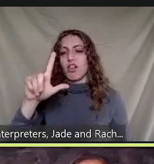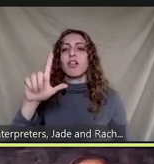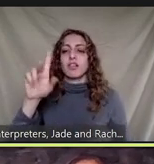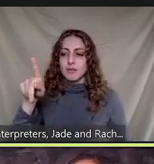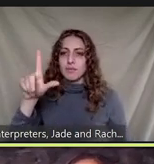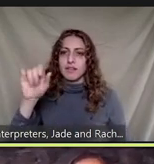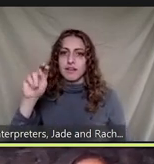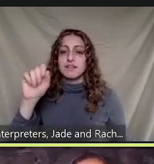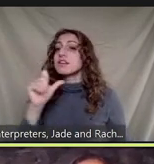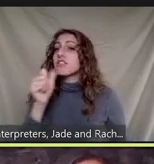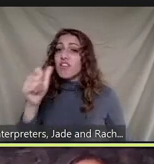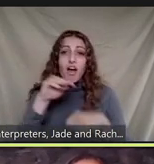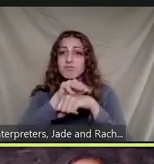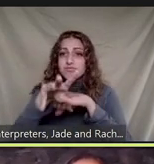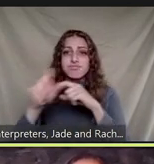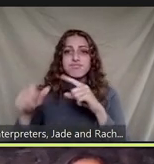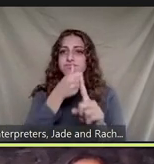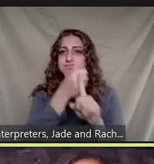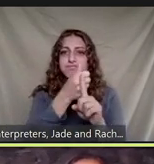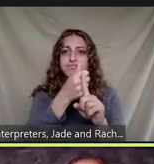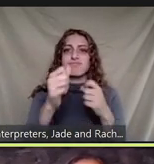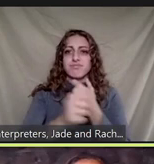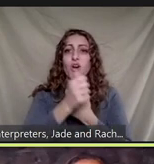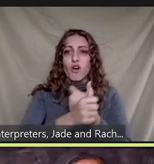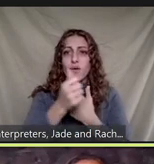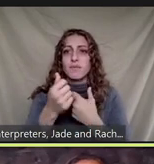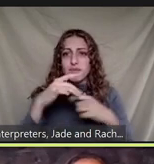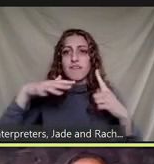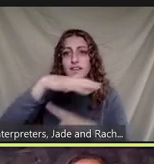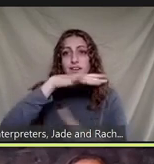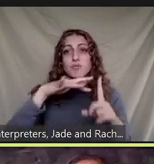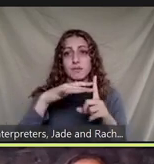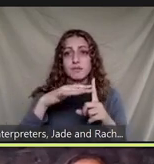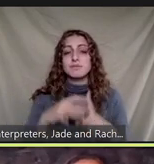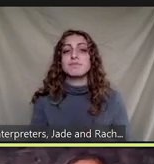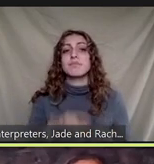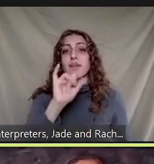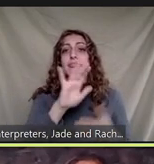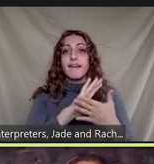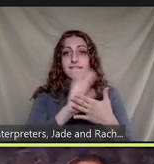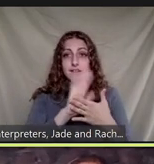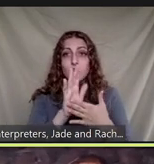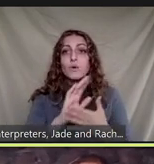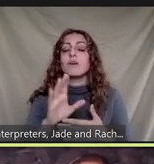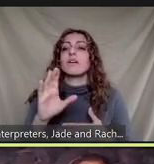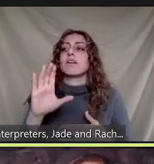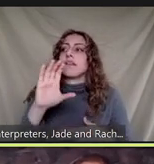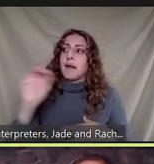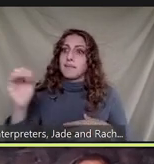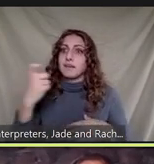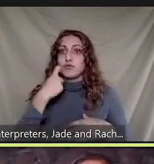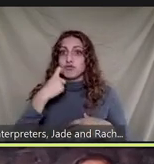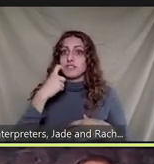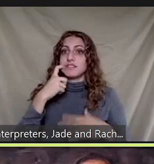environment um that video that went by was the company just received a really recent contract from nasa